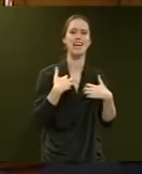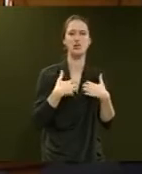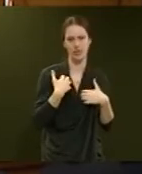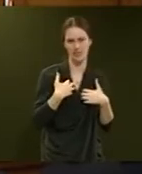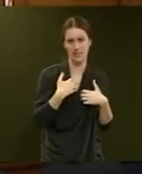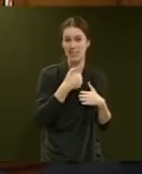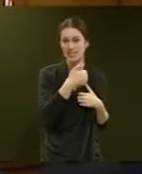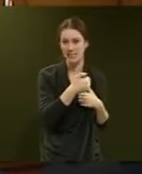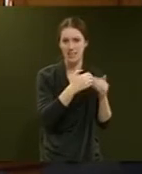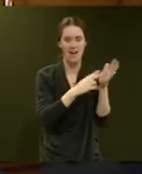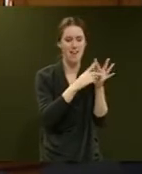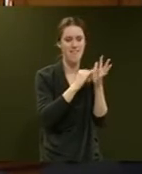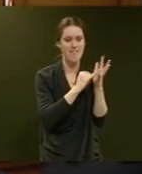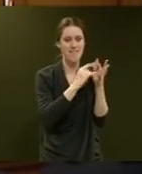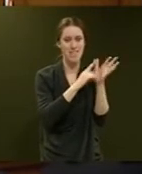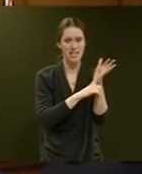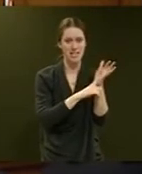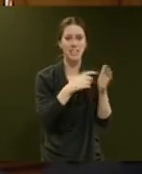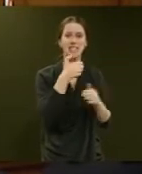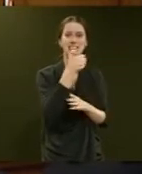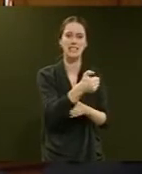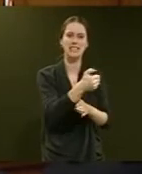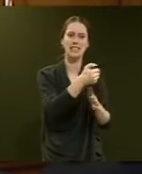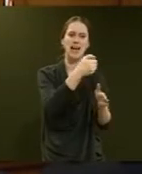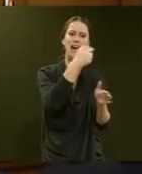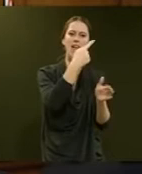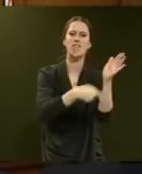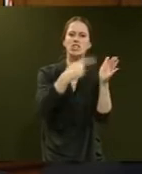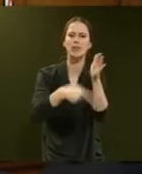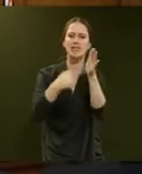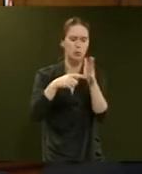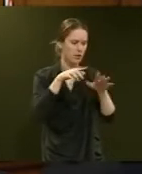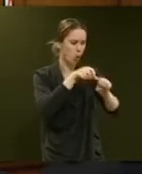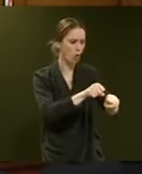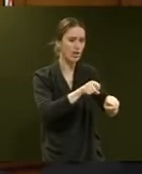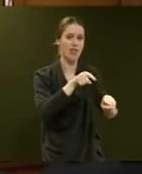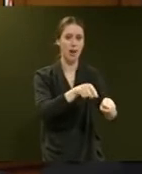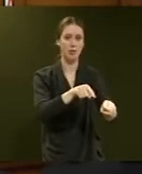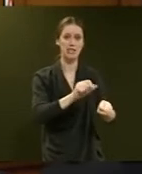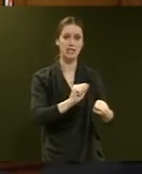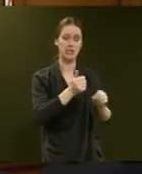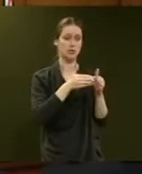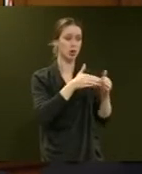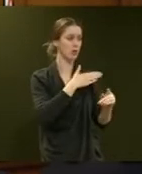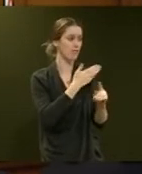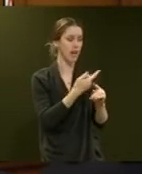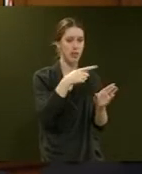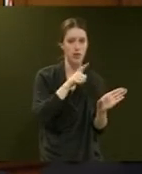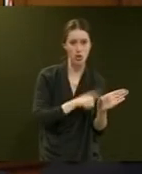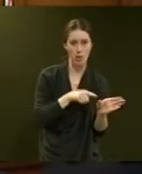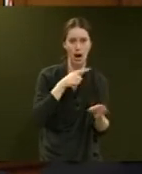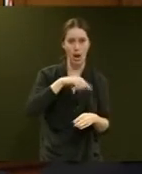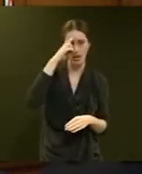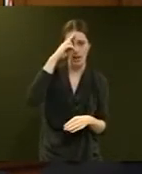infringements were detected, and this patrol was the sixth patrol conducted so far this year by our